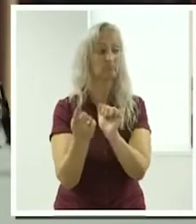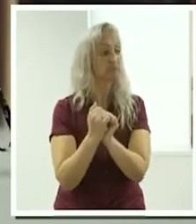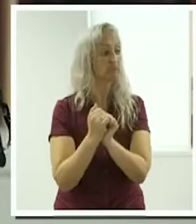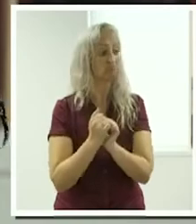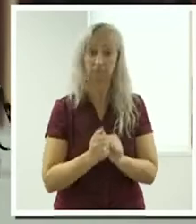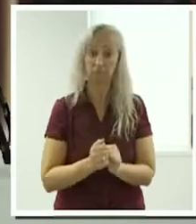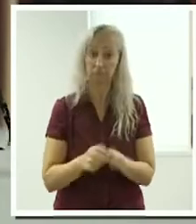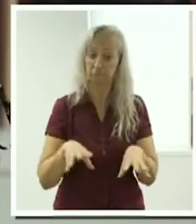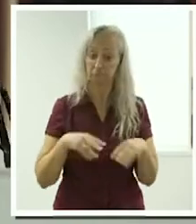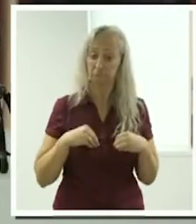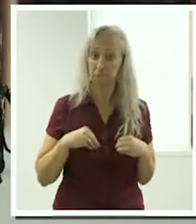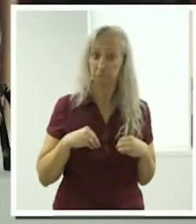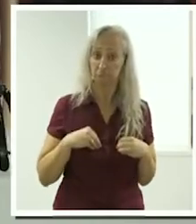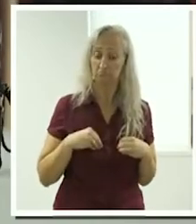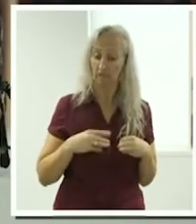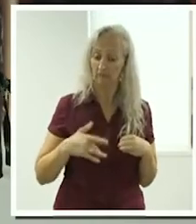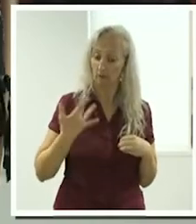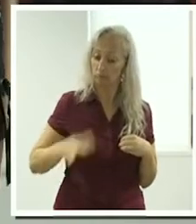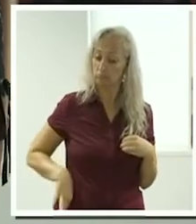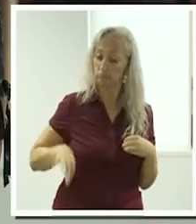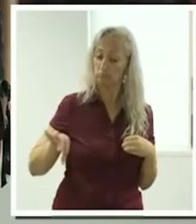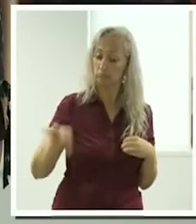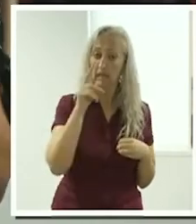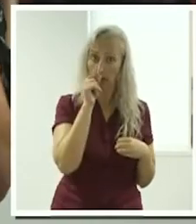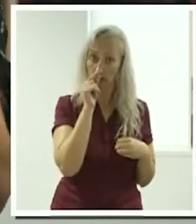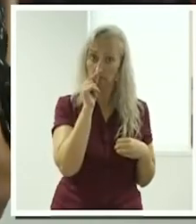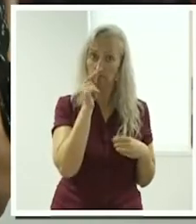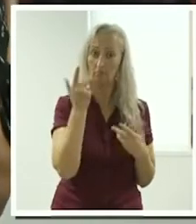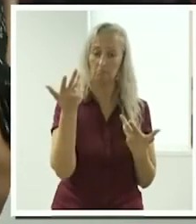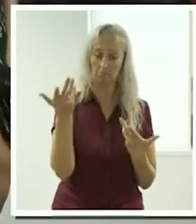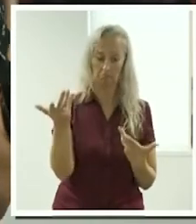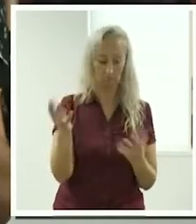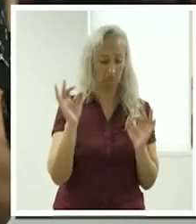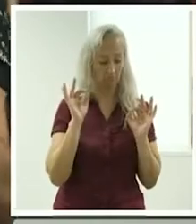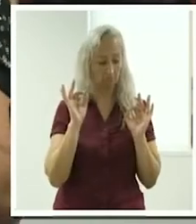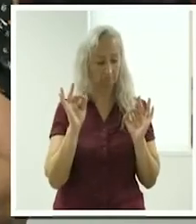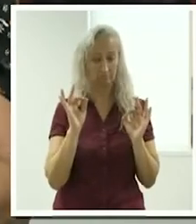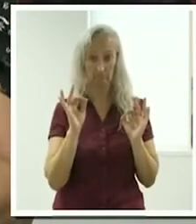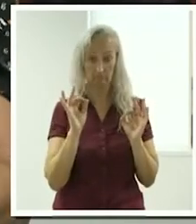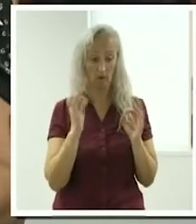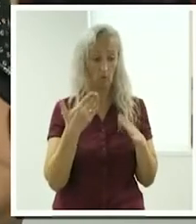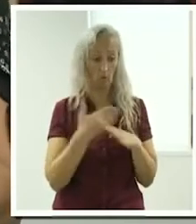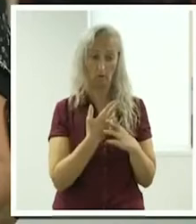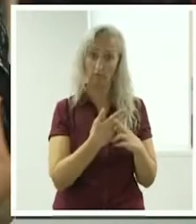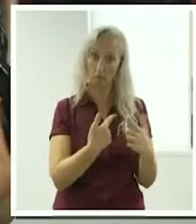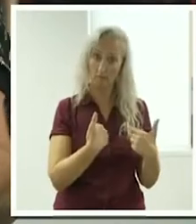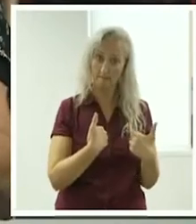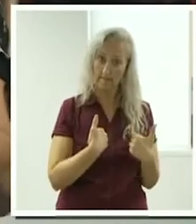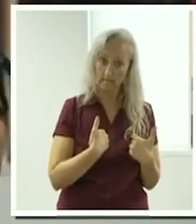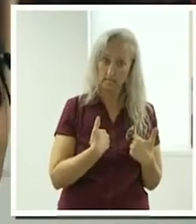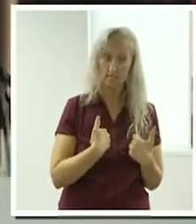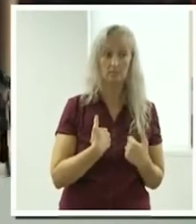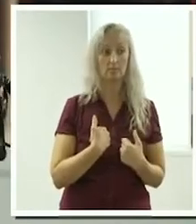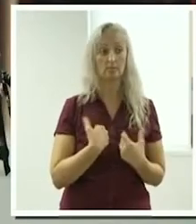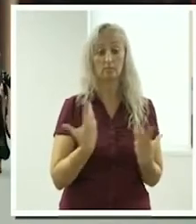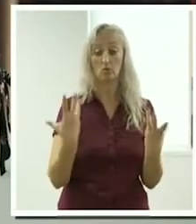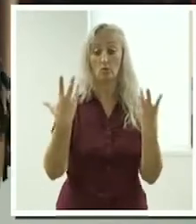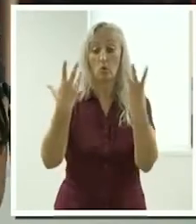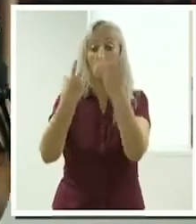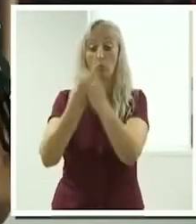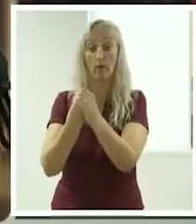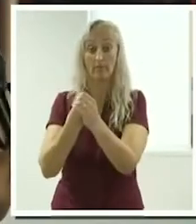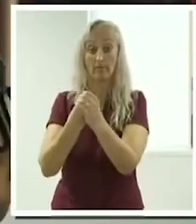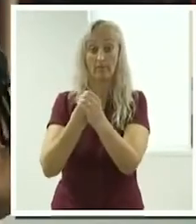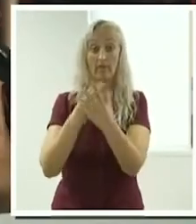affordable for them and that it was feasible for me to be home with that family